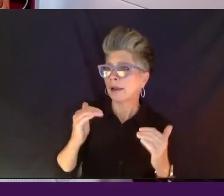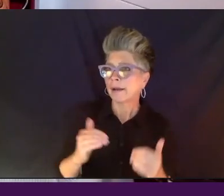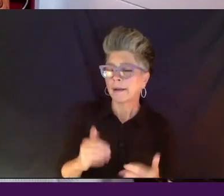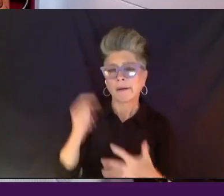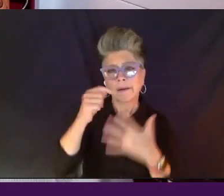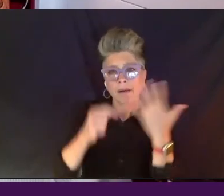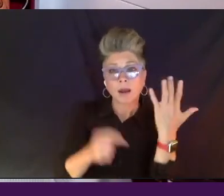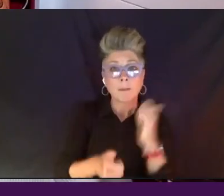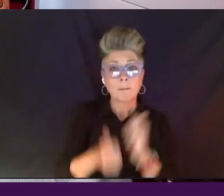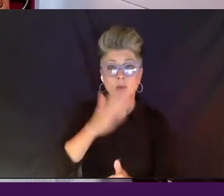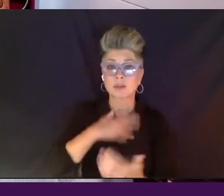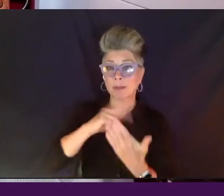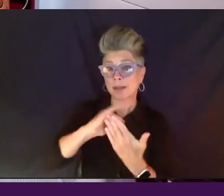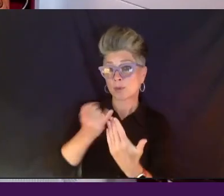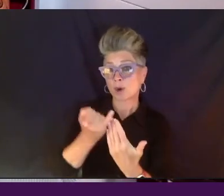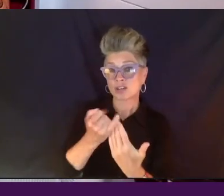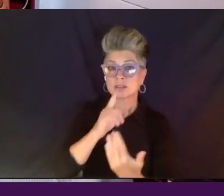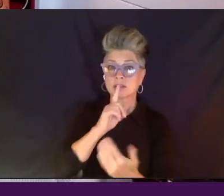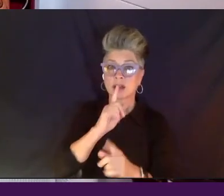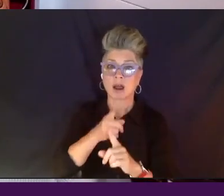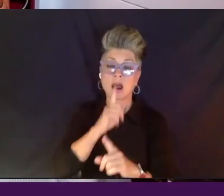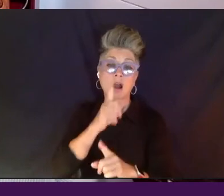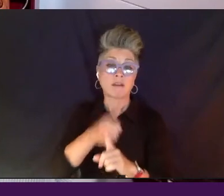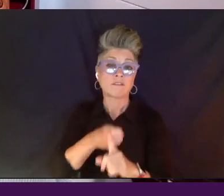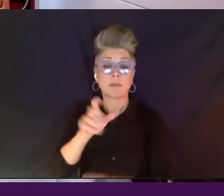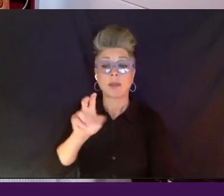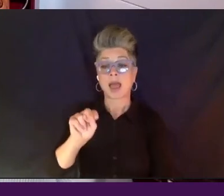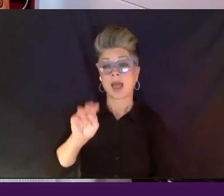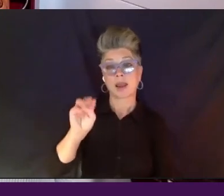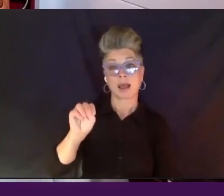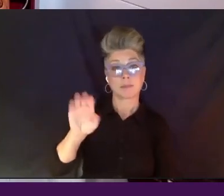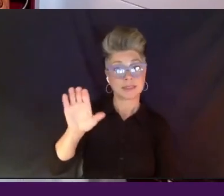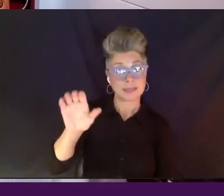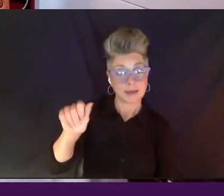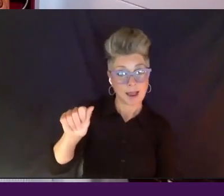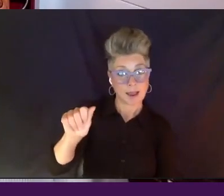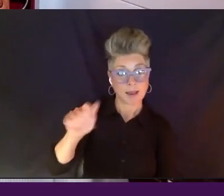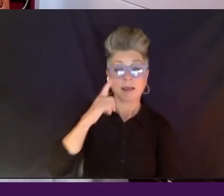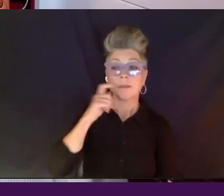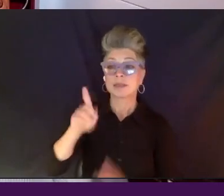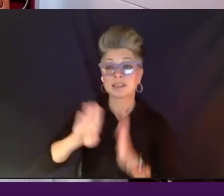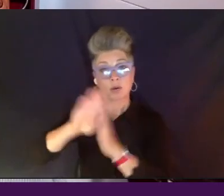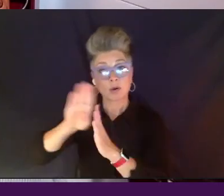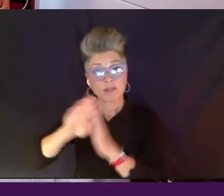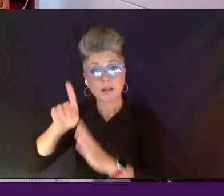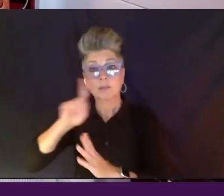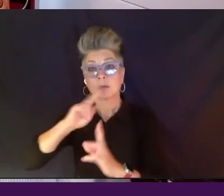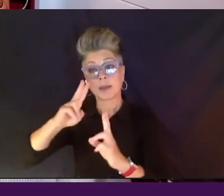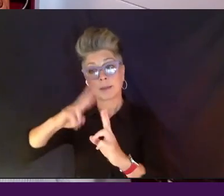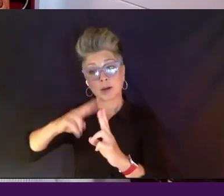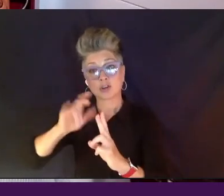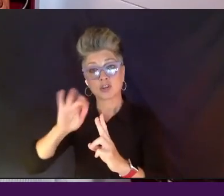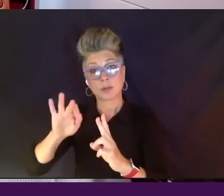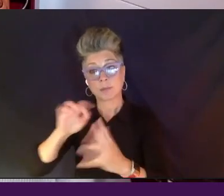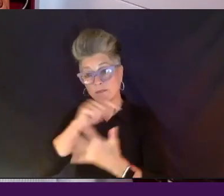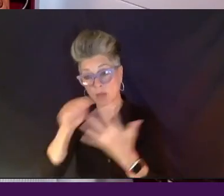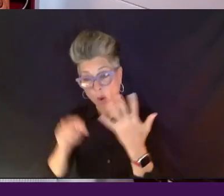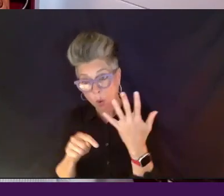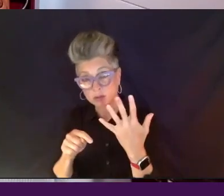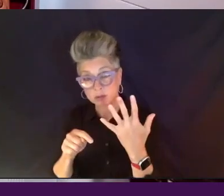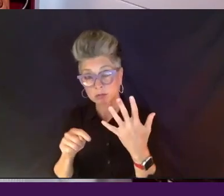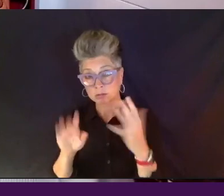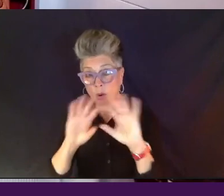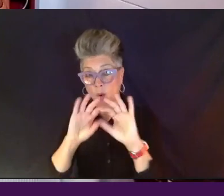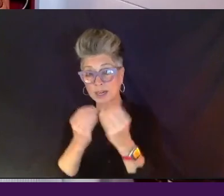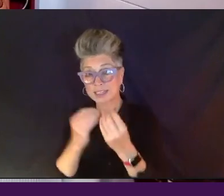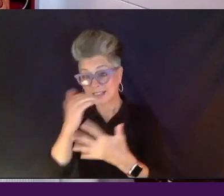looking at first are coming from the NMCA, because we were developed to be a partnership of those organizations. And so if you're